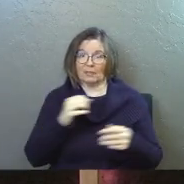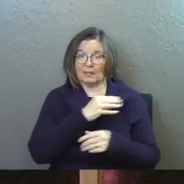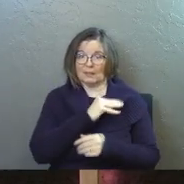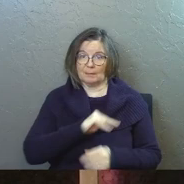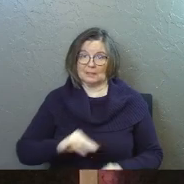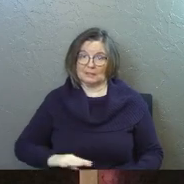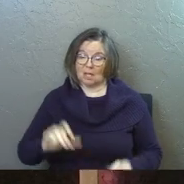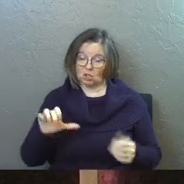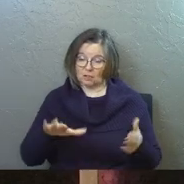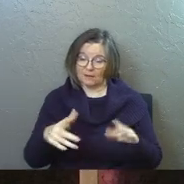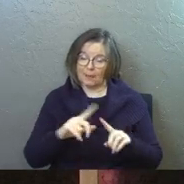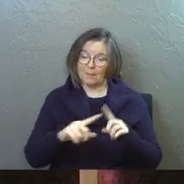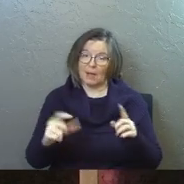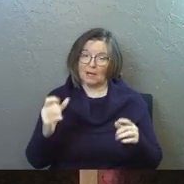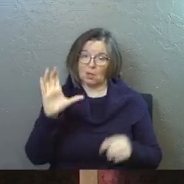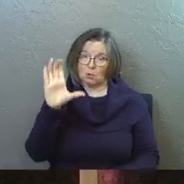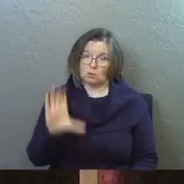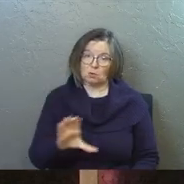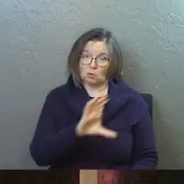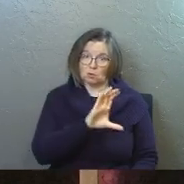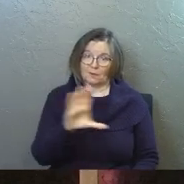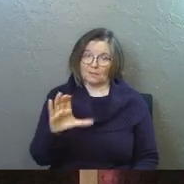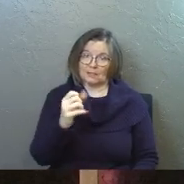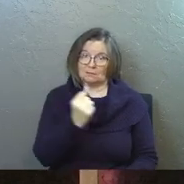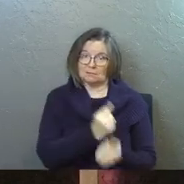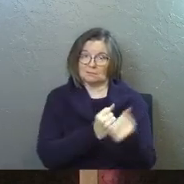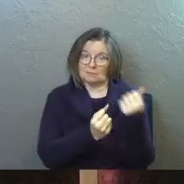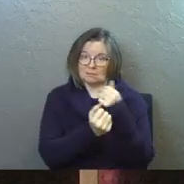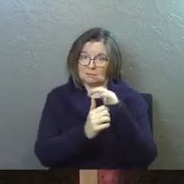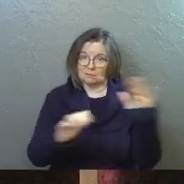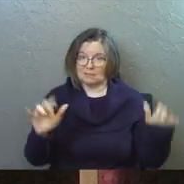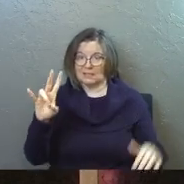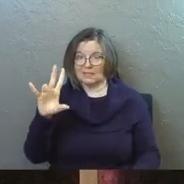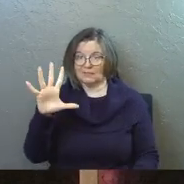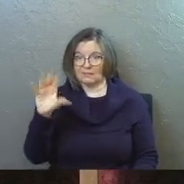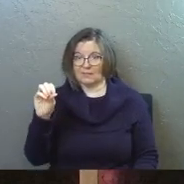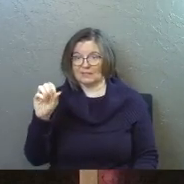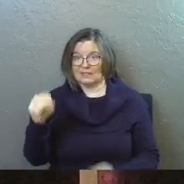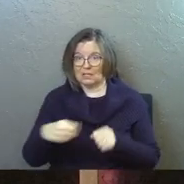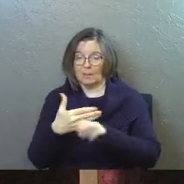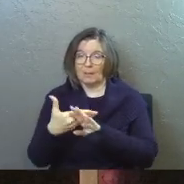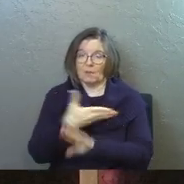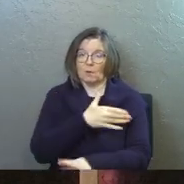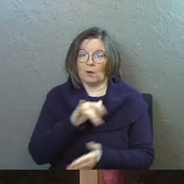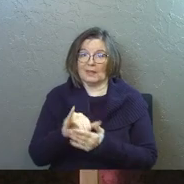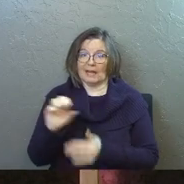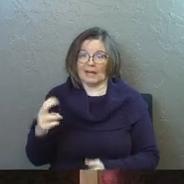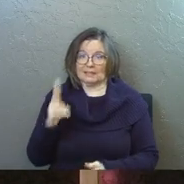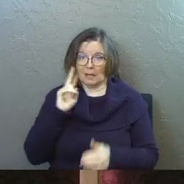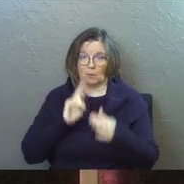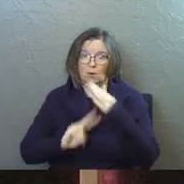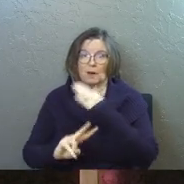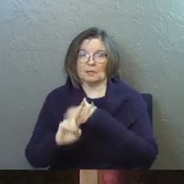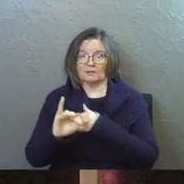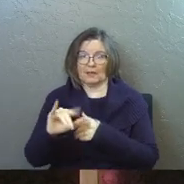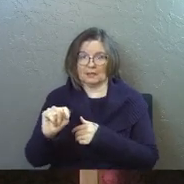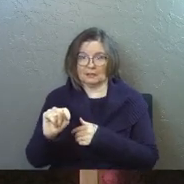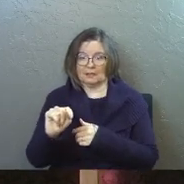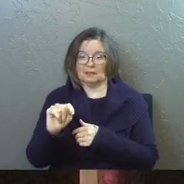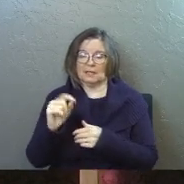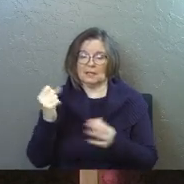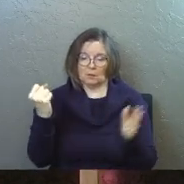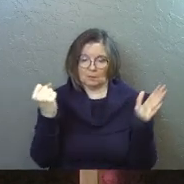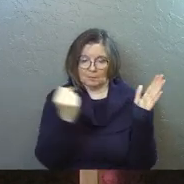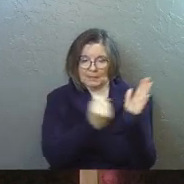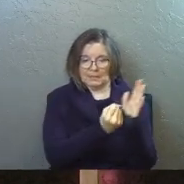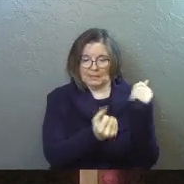but it was crucifixion. And 750 years or so before that, Isaiah prophesied it. He would be